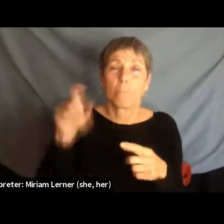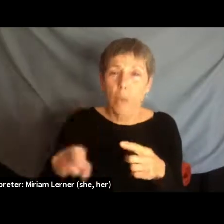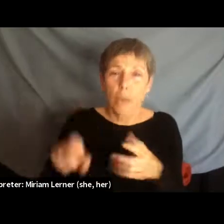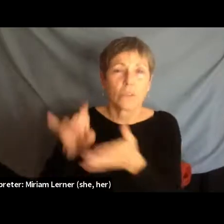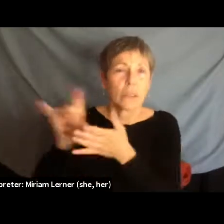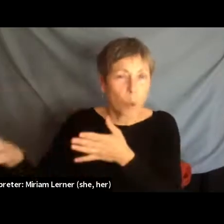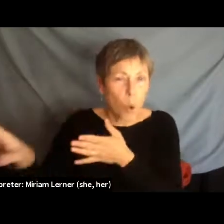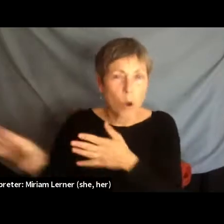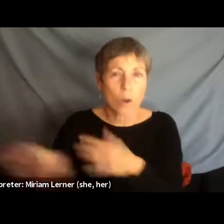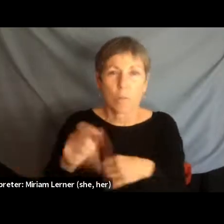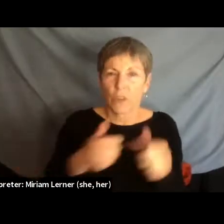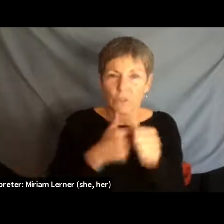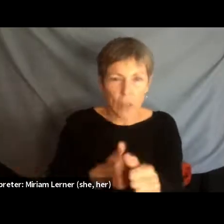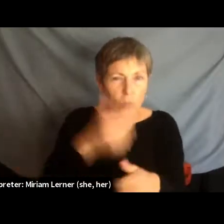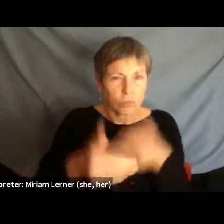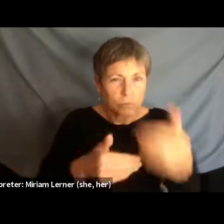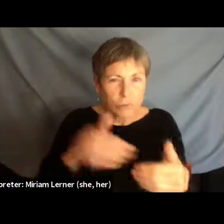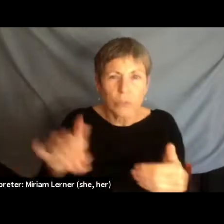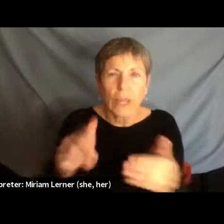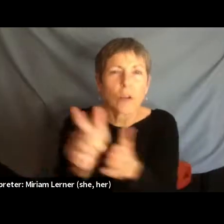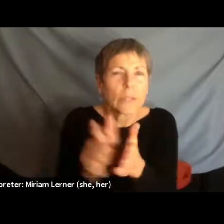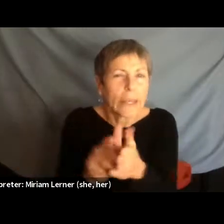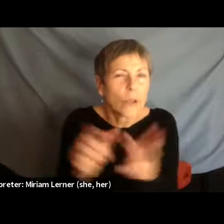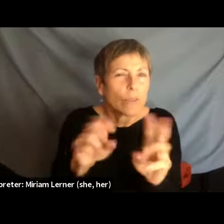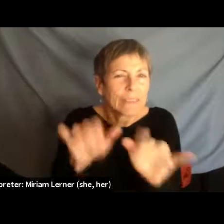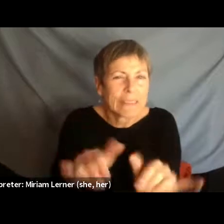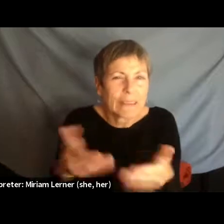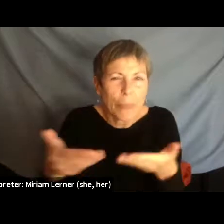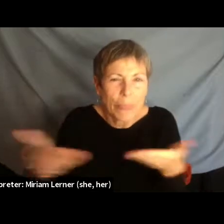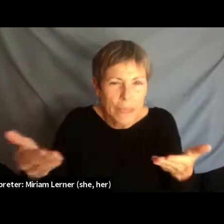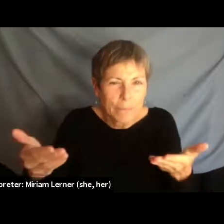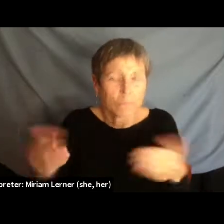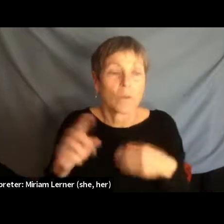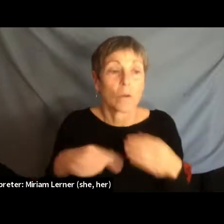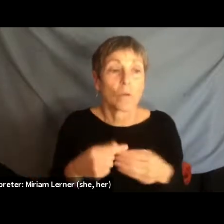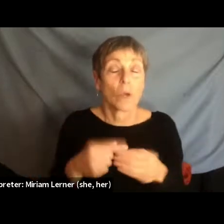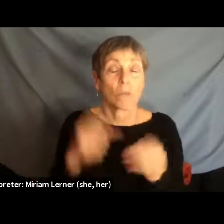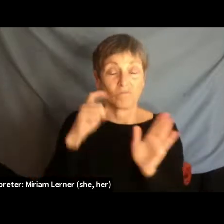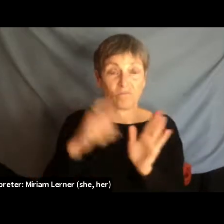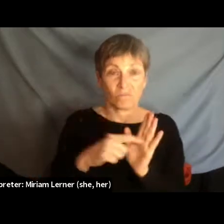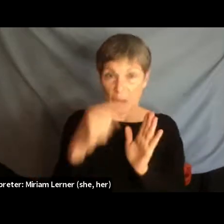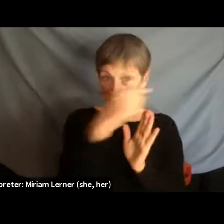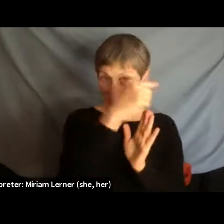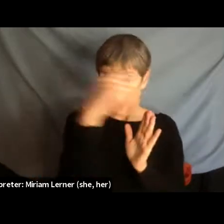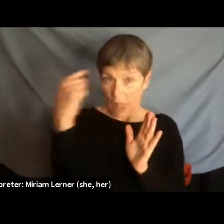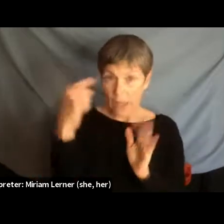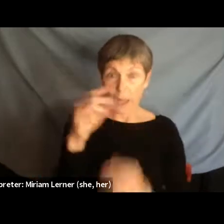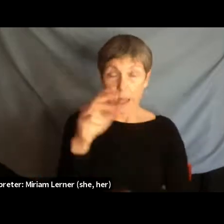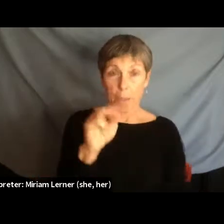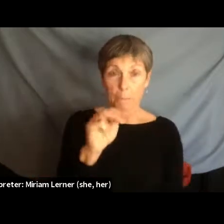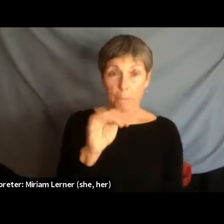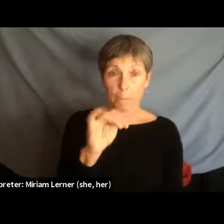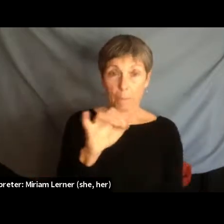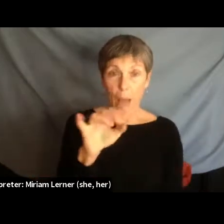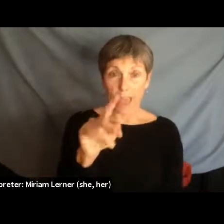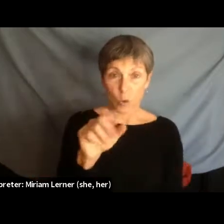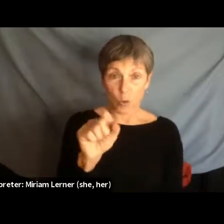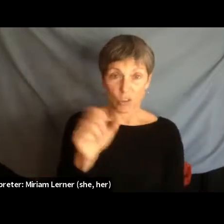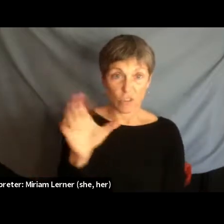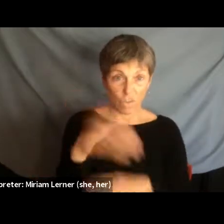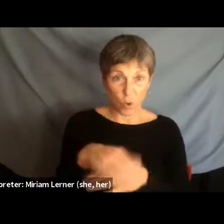when we look at deportation, particularly of black migrants, if you look at Jamaica,